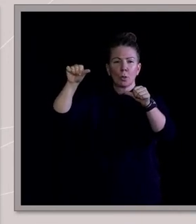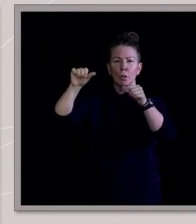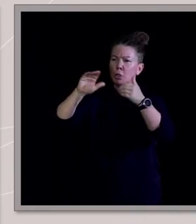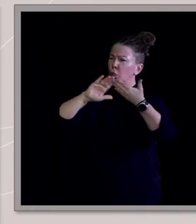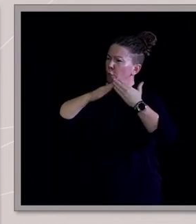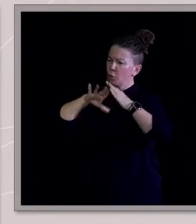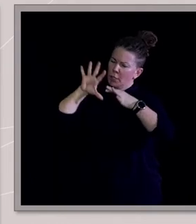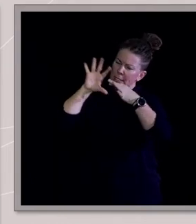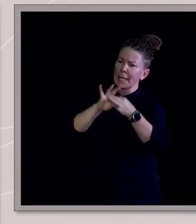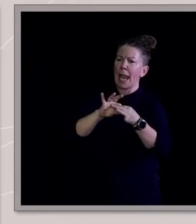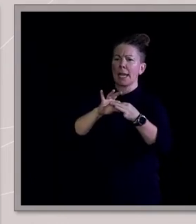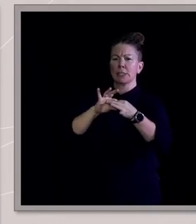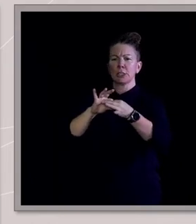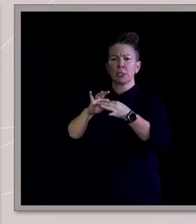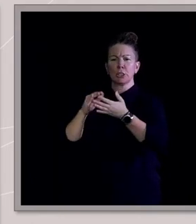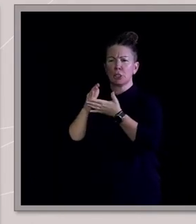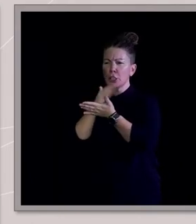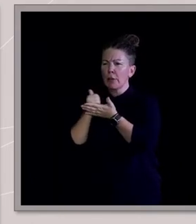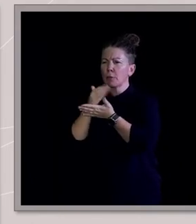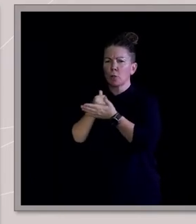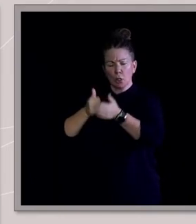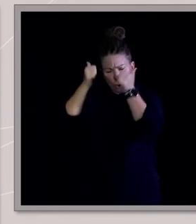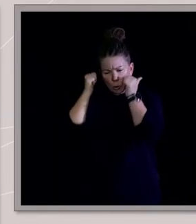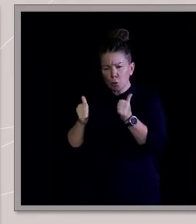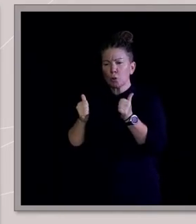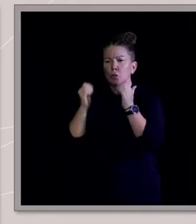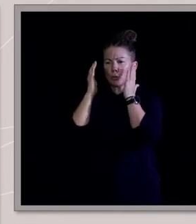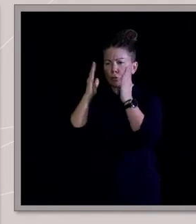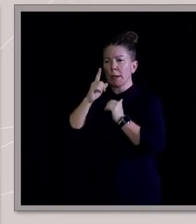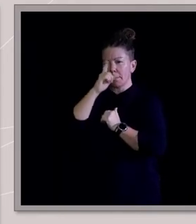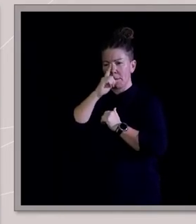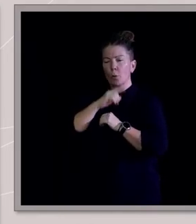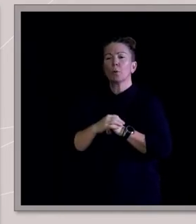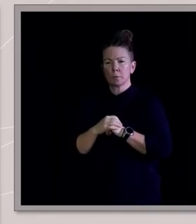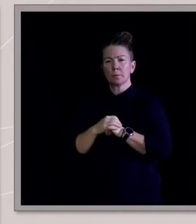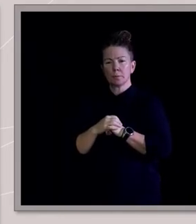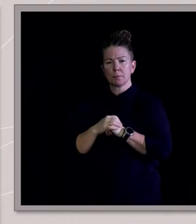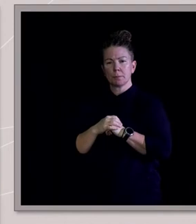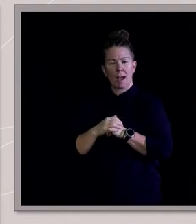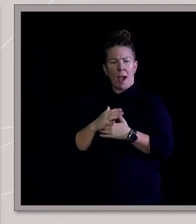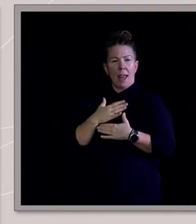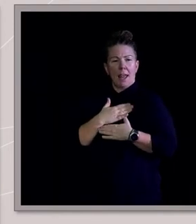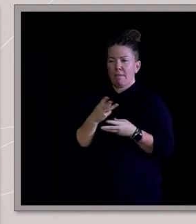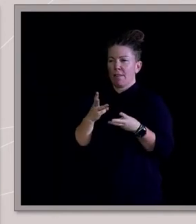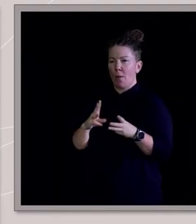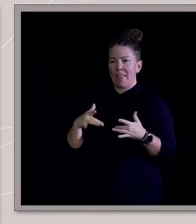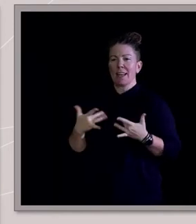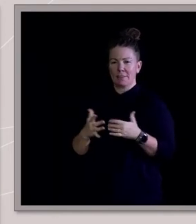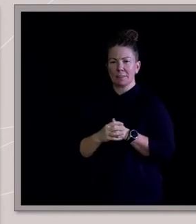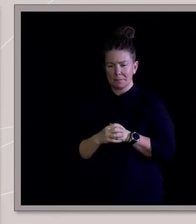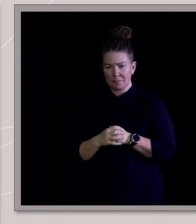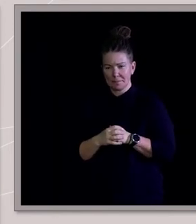engaged, charitable, good Christian people. I liked everything about the way they lived out their beliefs.